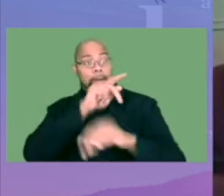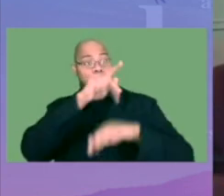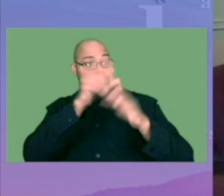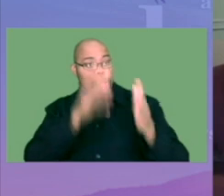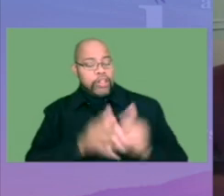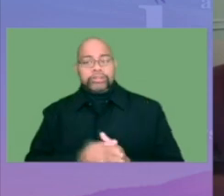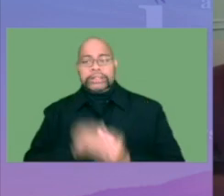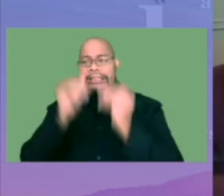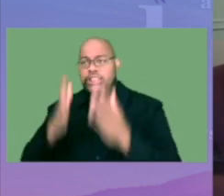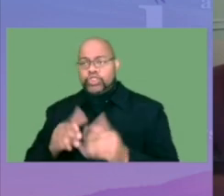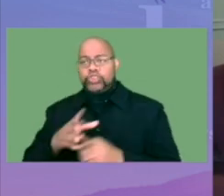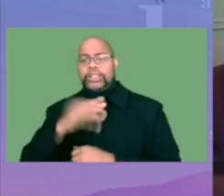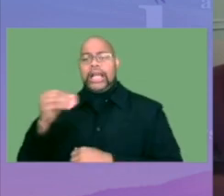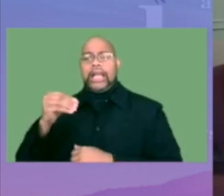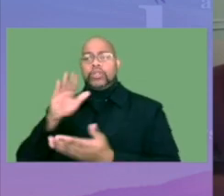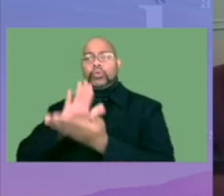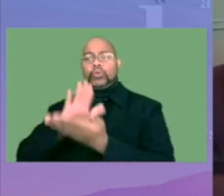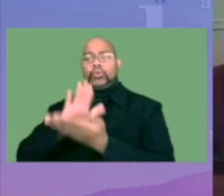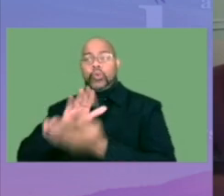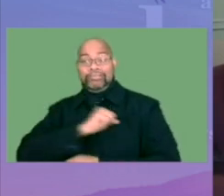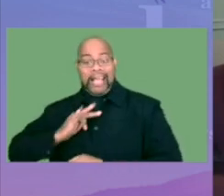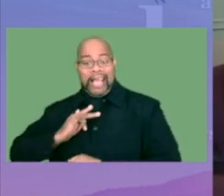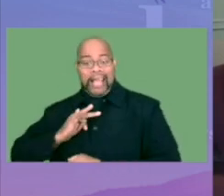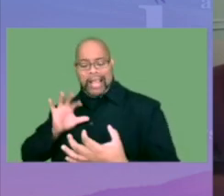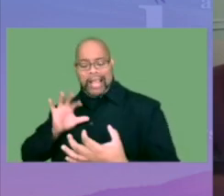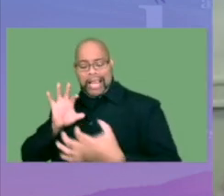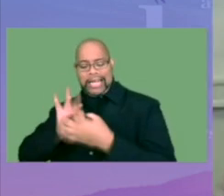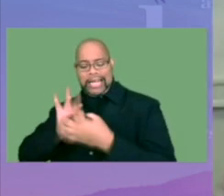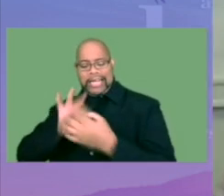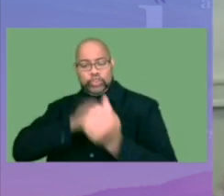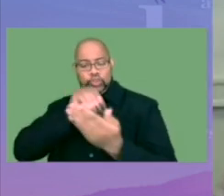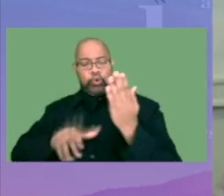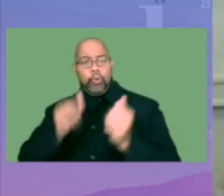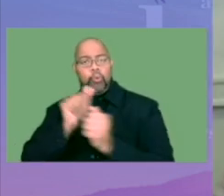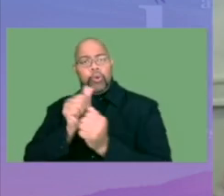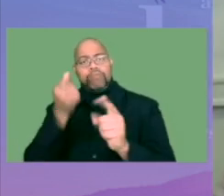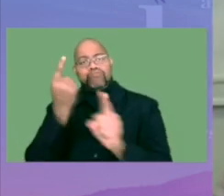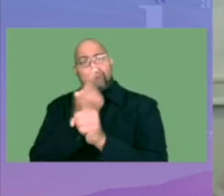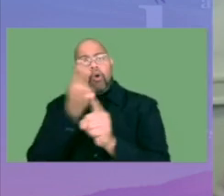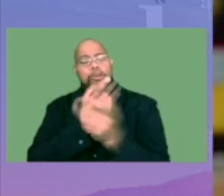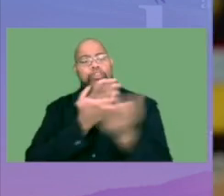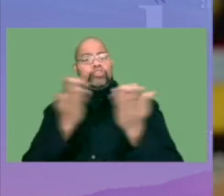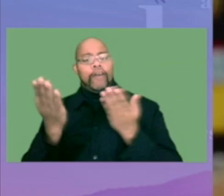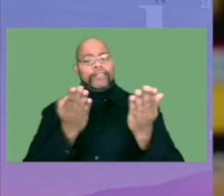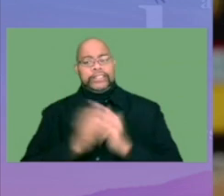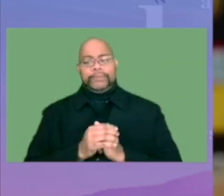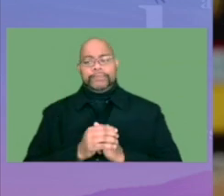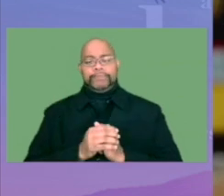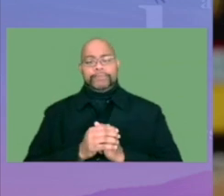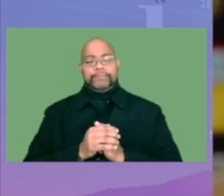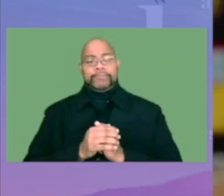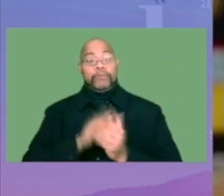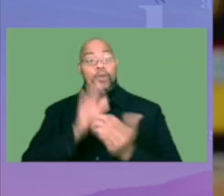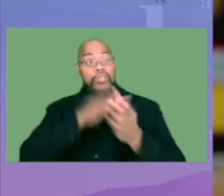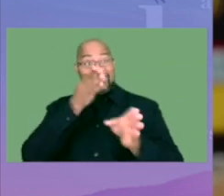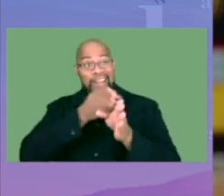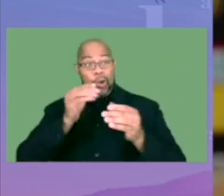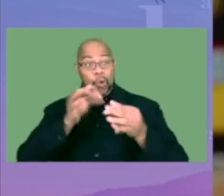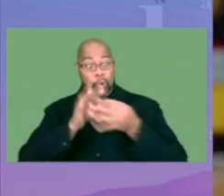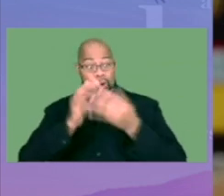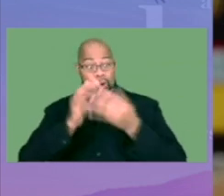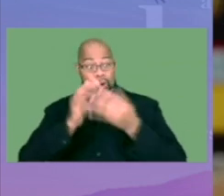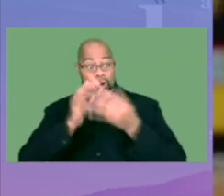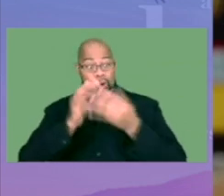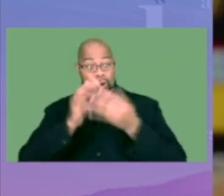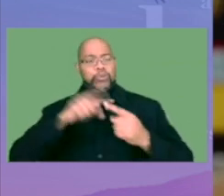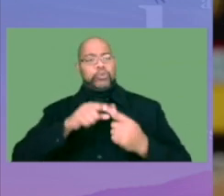teachers, and school staff to connect each student with appropriate services. As a school site coordinator, I'm able to